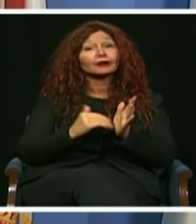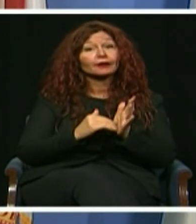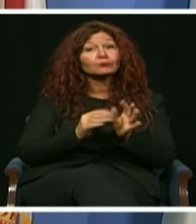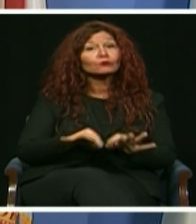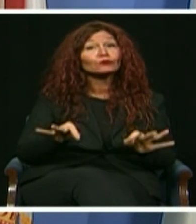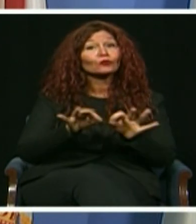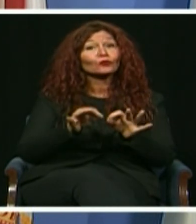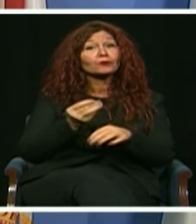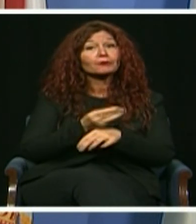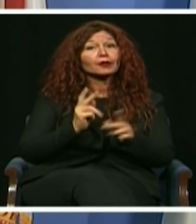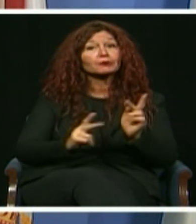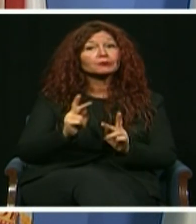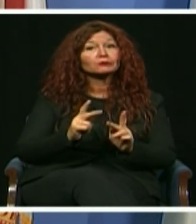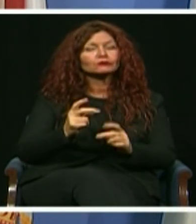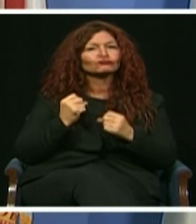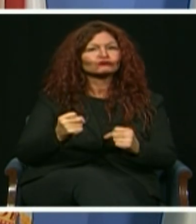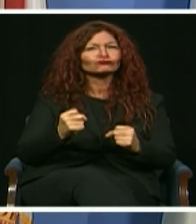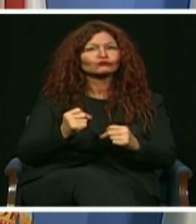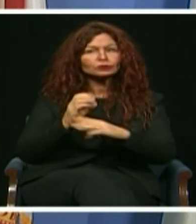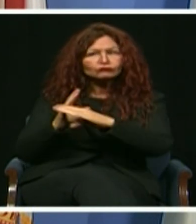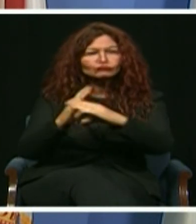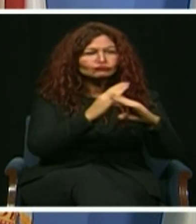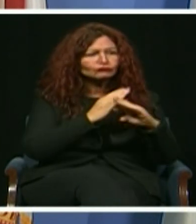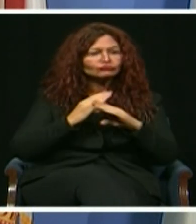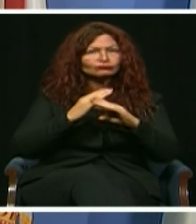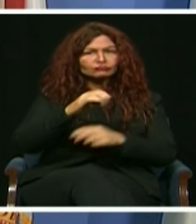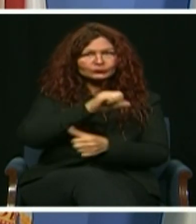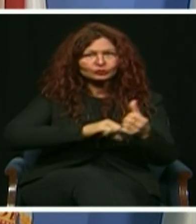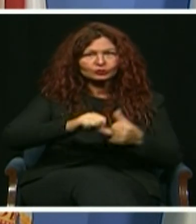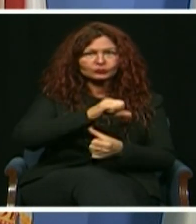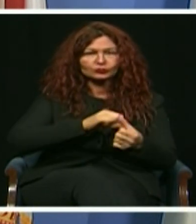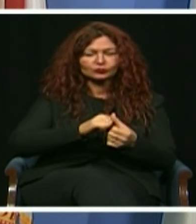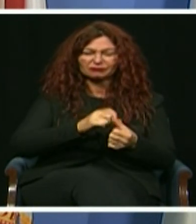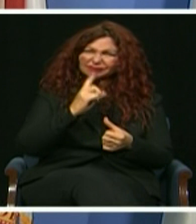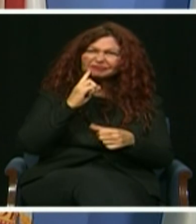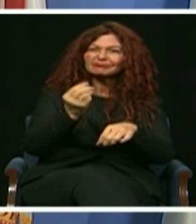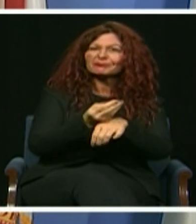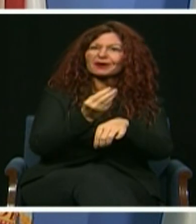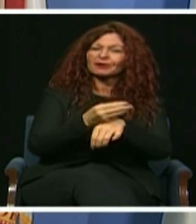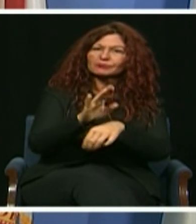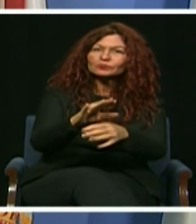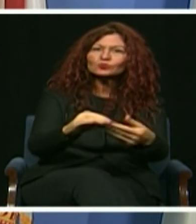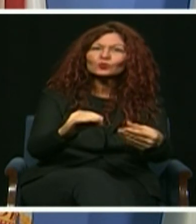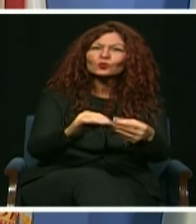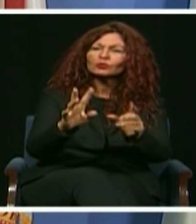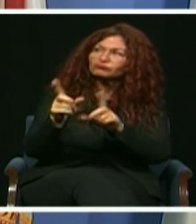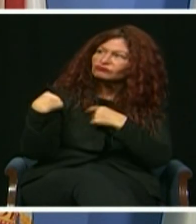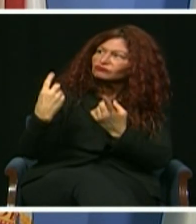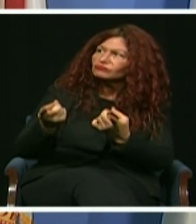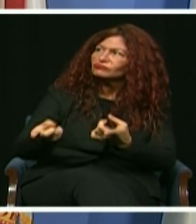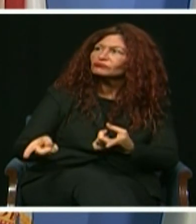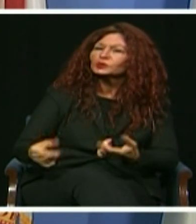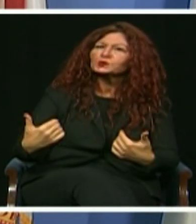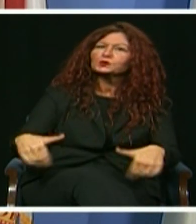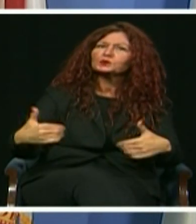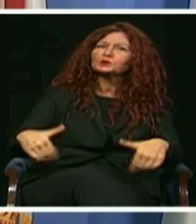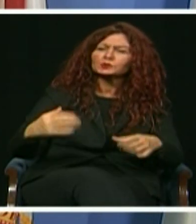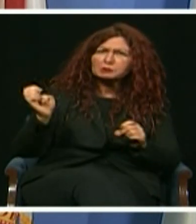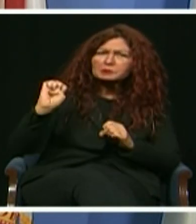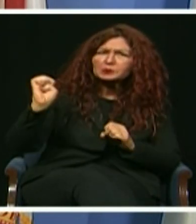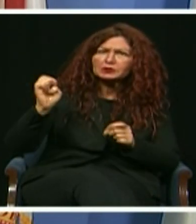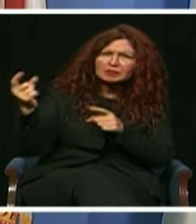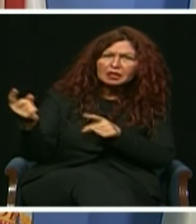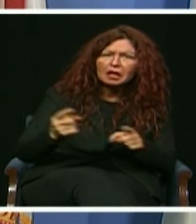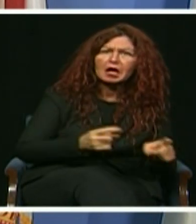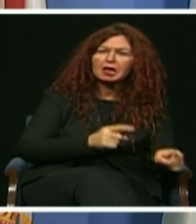I know. Our story is one of resilience. Throughout our history, no moment of crisis has proven too great. We